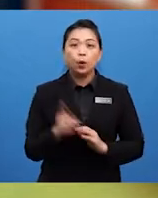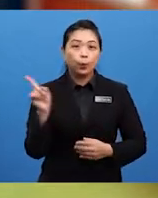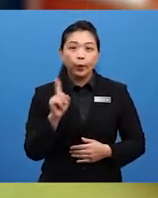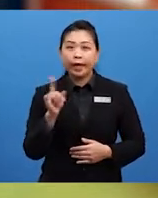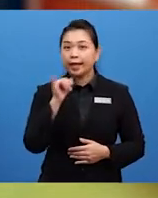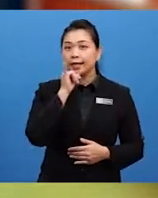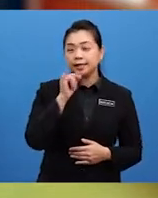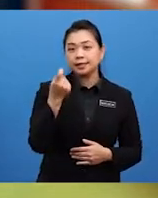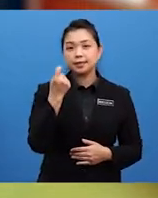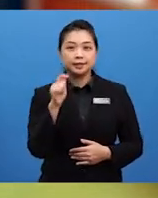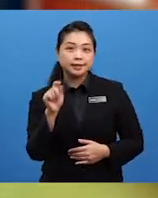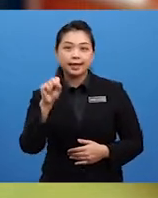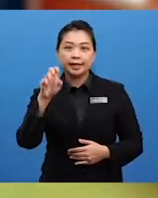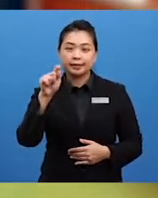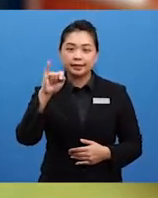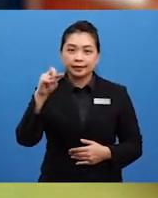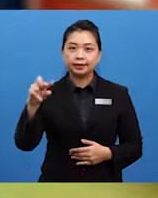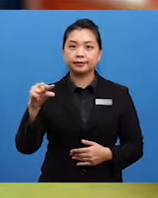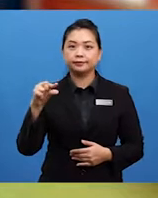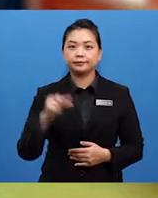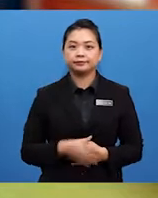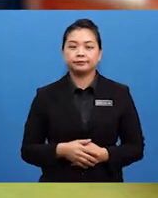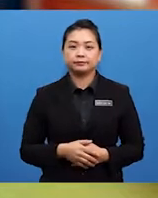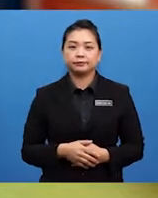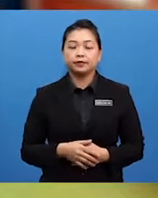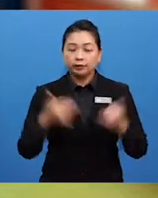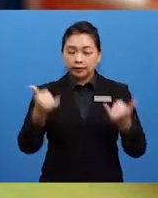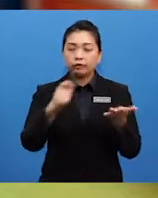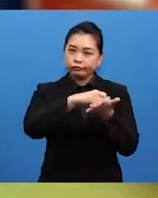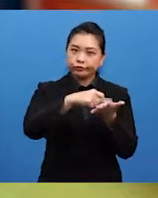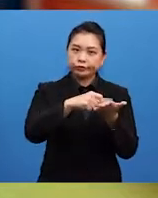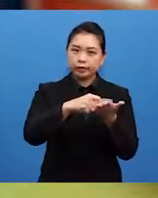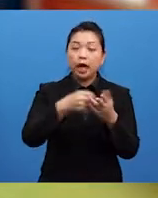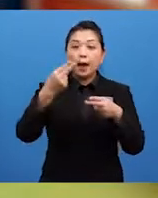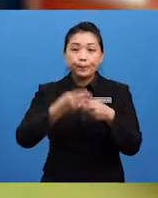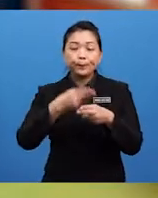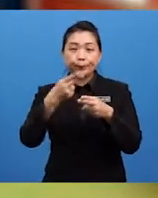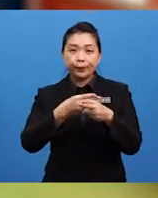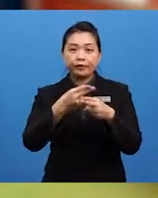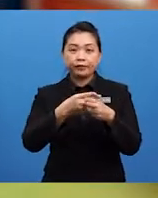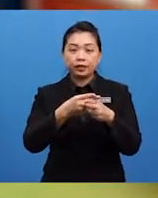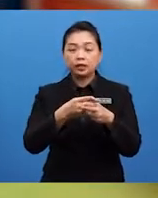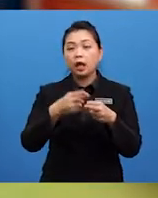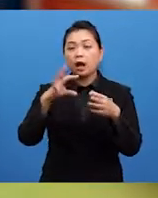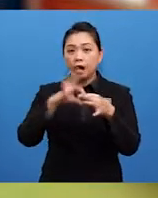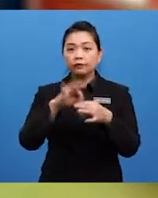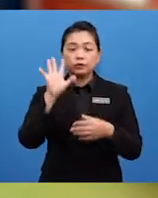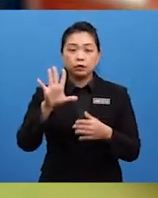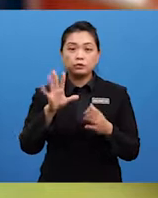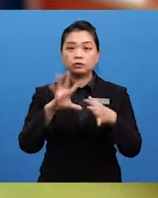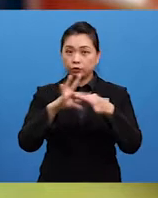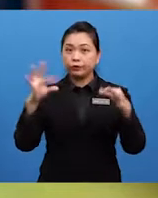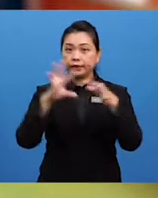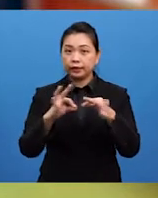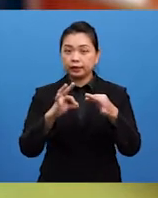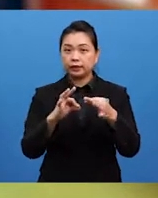So, where is the setting? Now, jot down a brief outline of